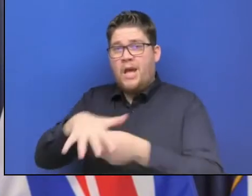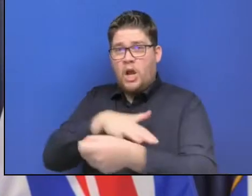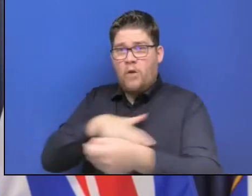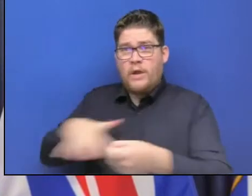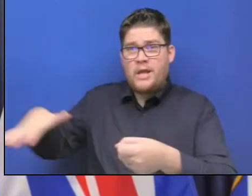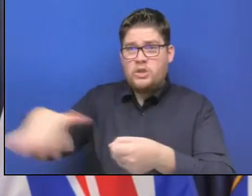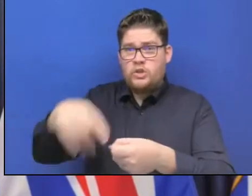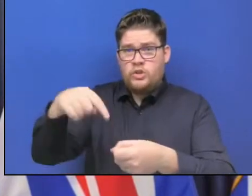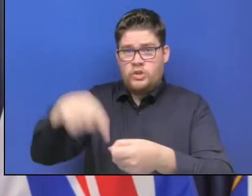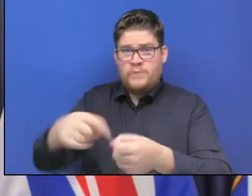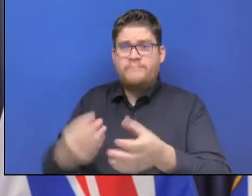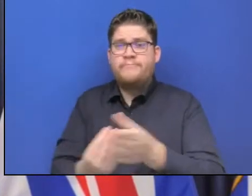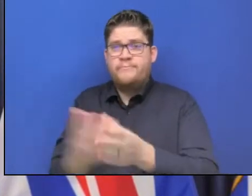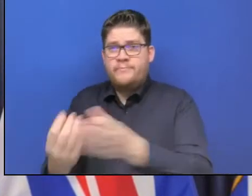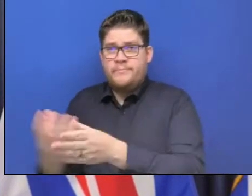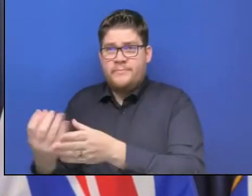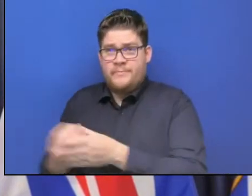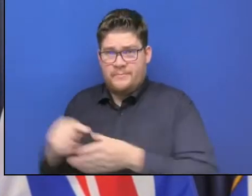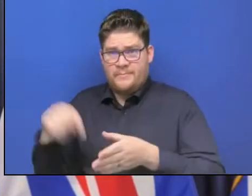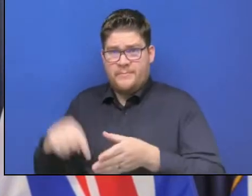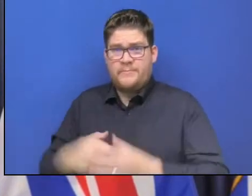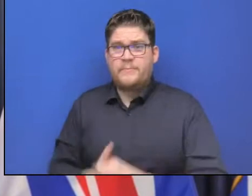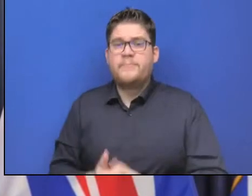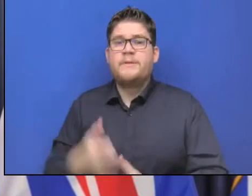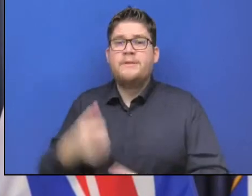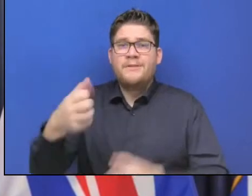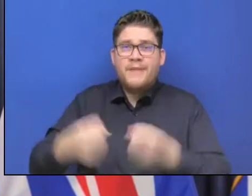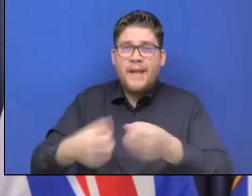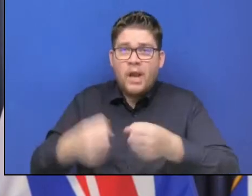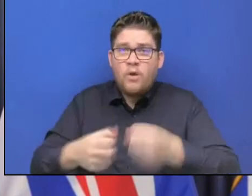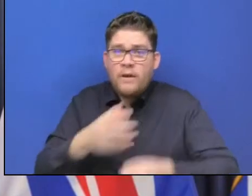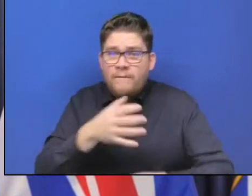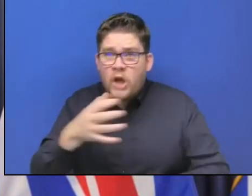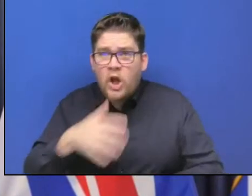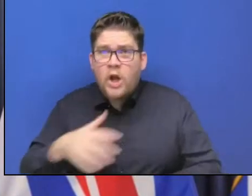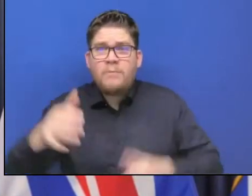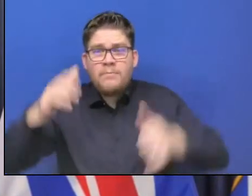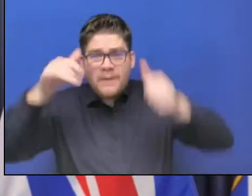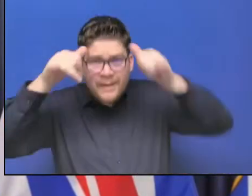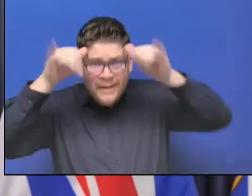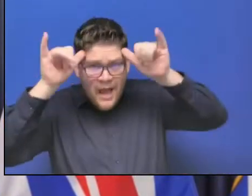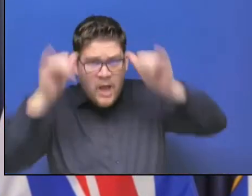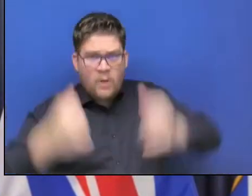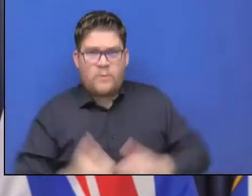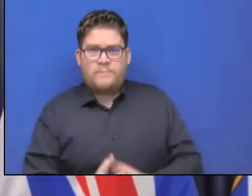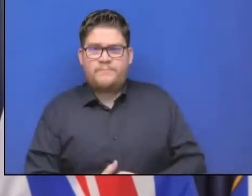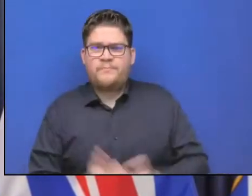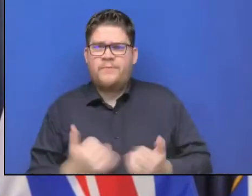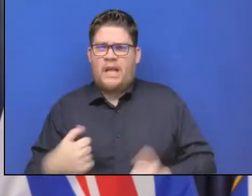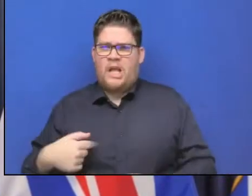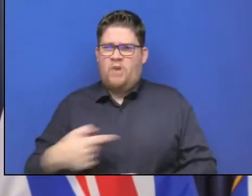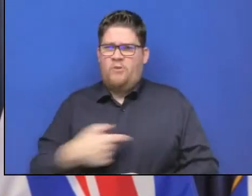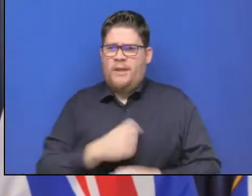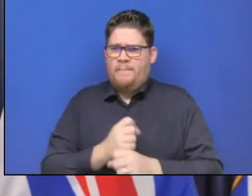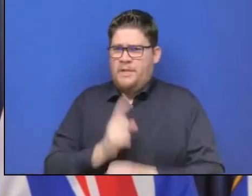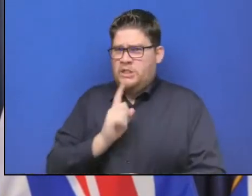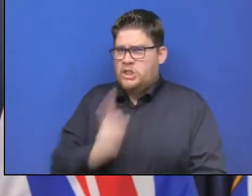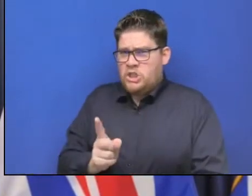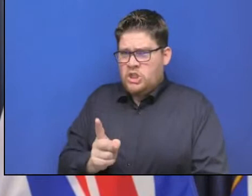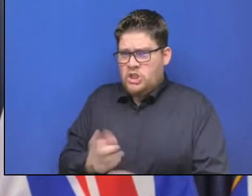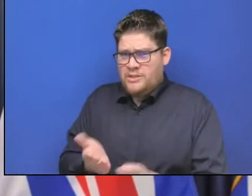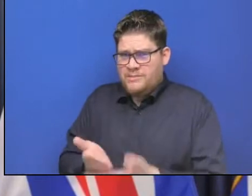producing areas. And dairy herds. And what we want to do is to make sure that what the infrastructure that is there, and what we there, the waterfront.